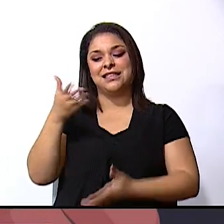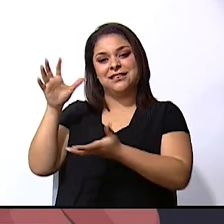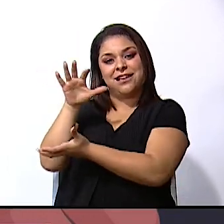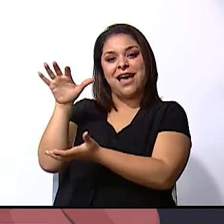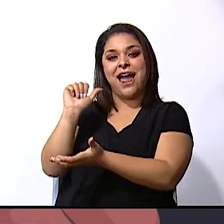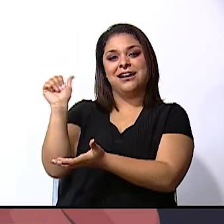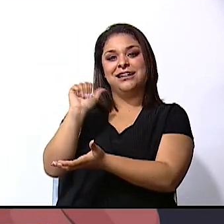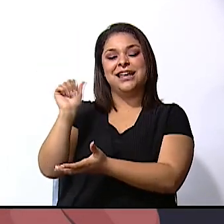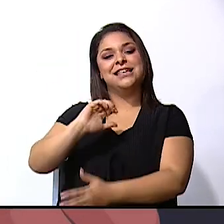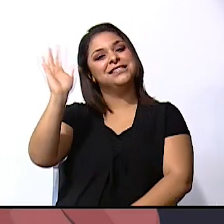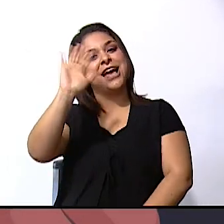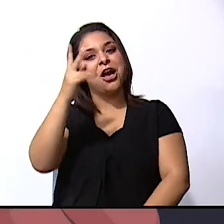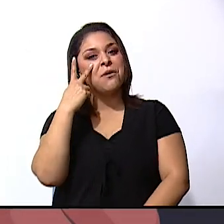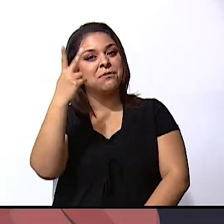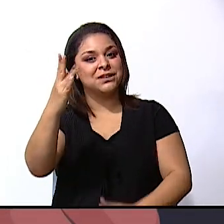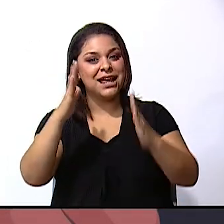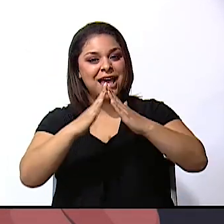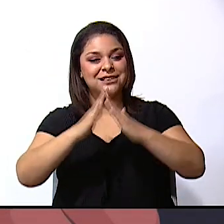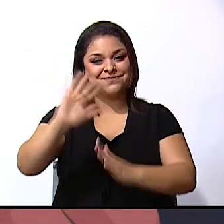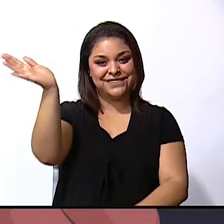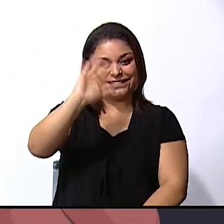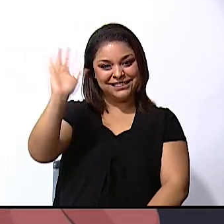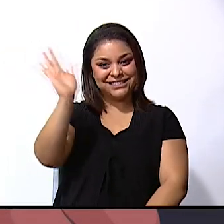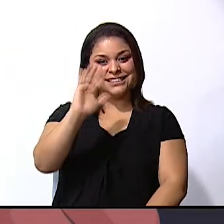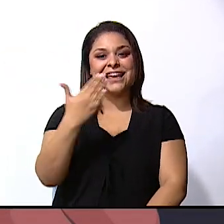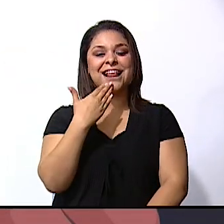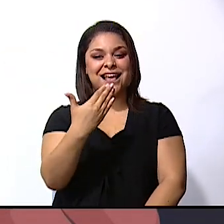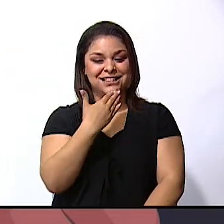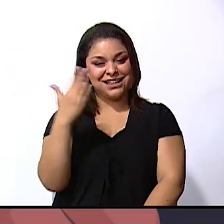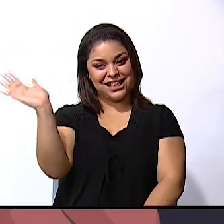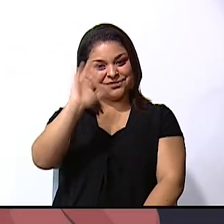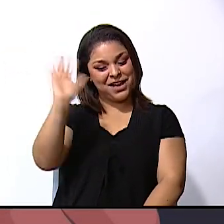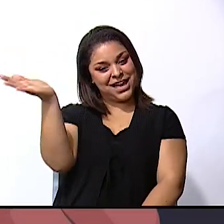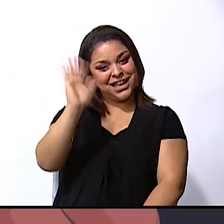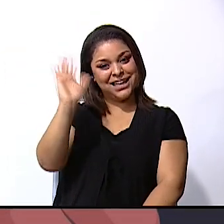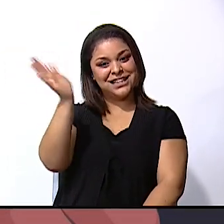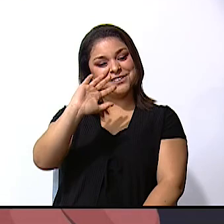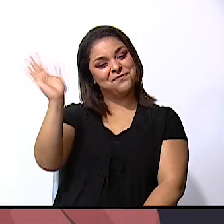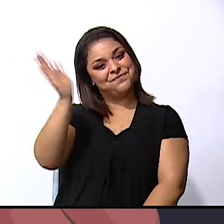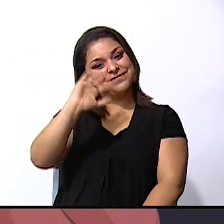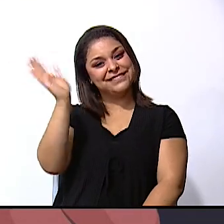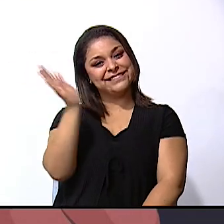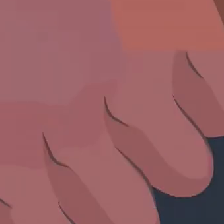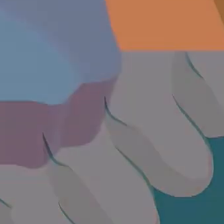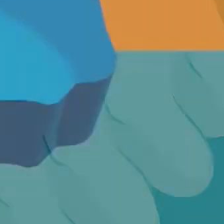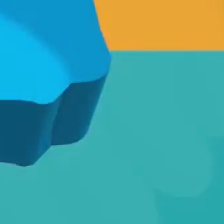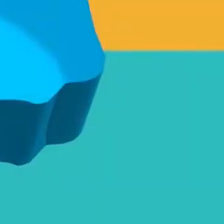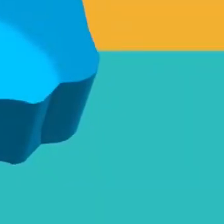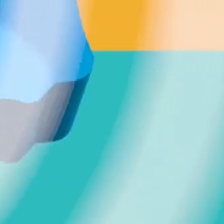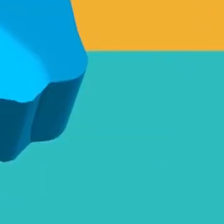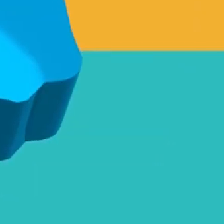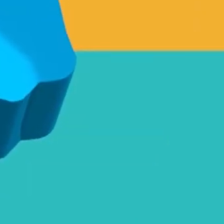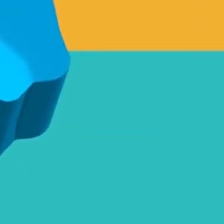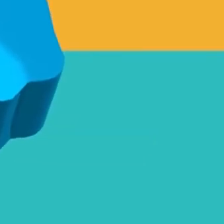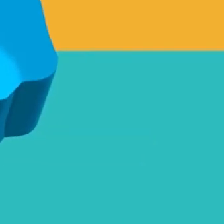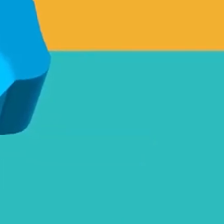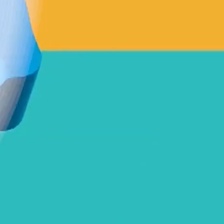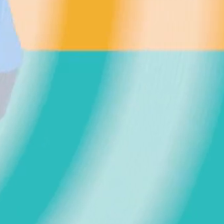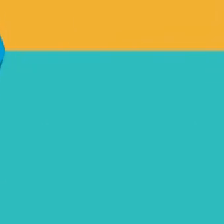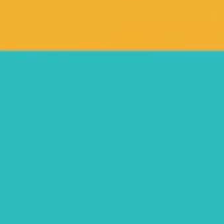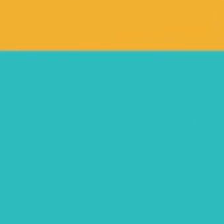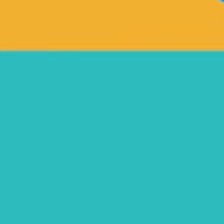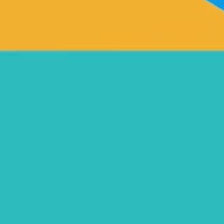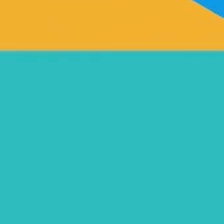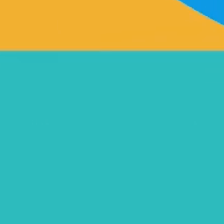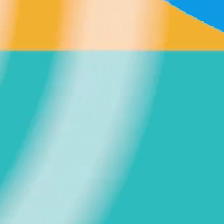It was Learning at Home. Bye-bye. See you. Thank you. Bye. Take care. See you. See Bye-bye. Bye-bye.